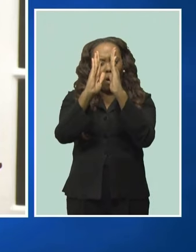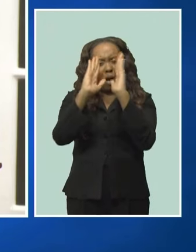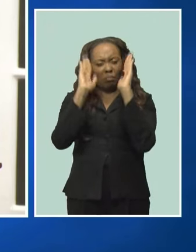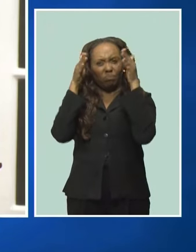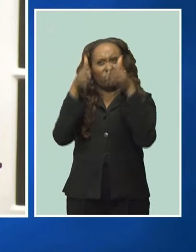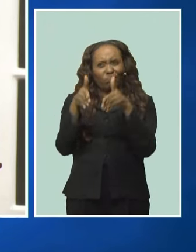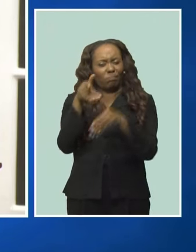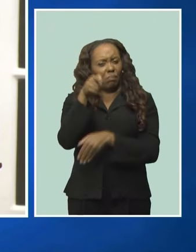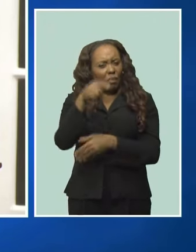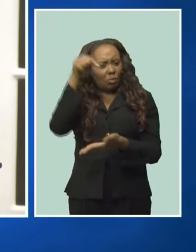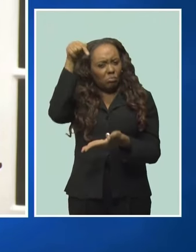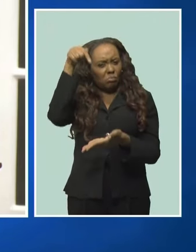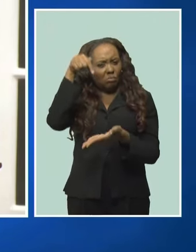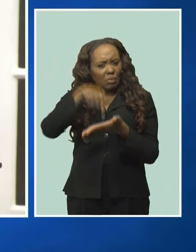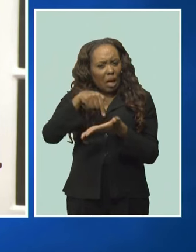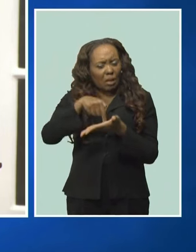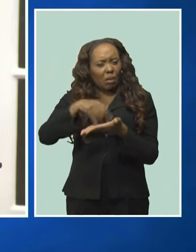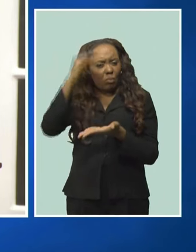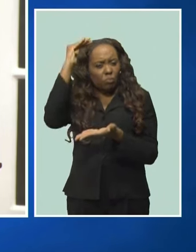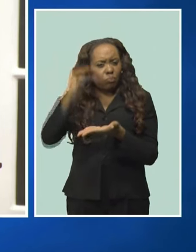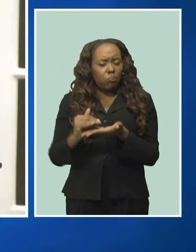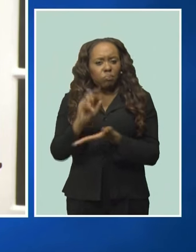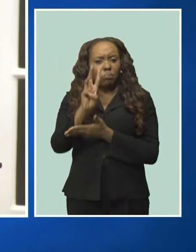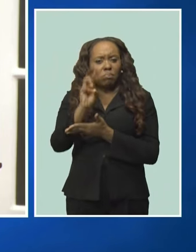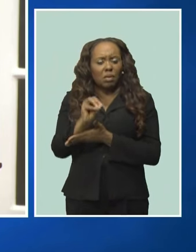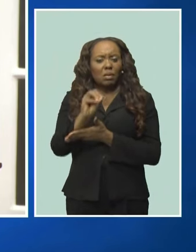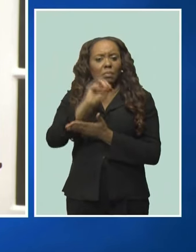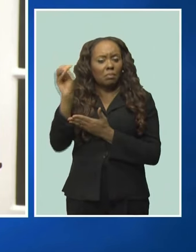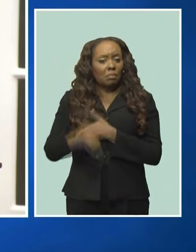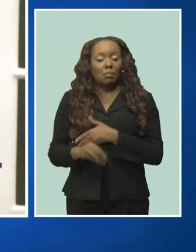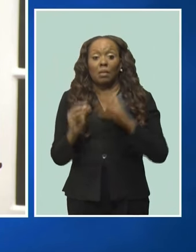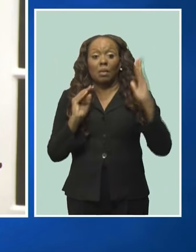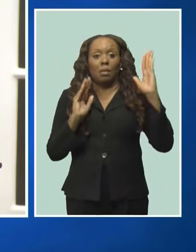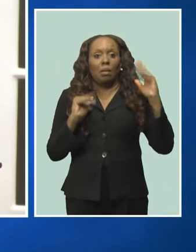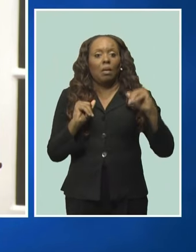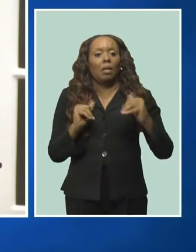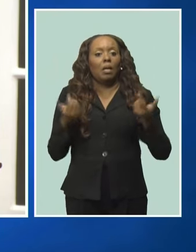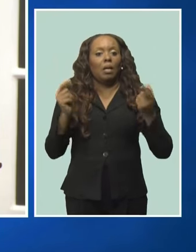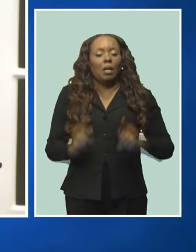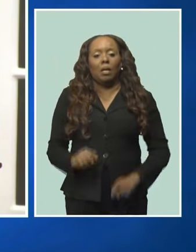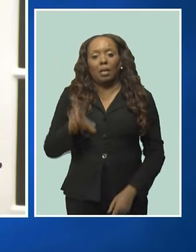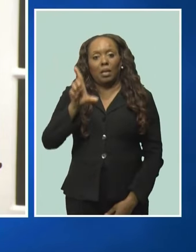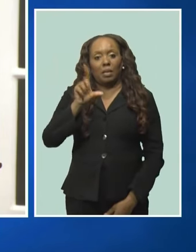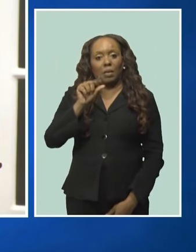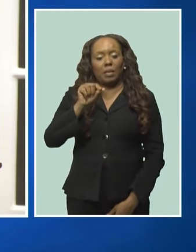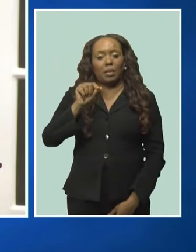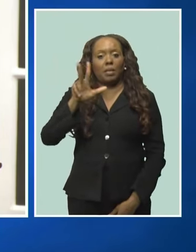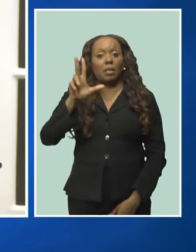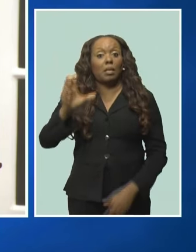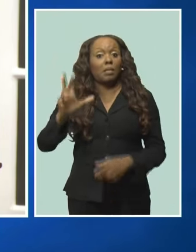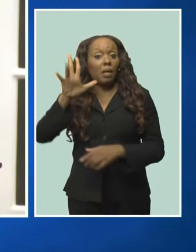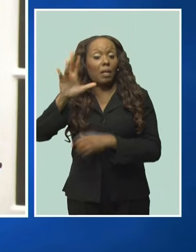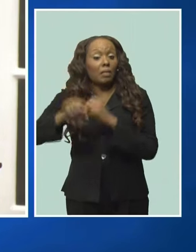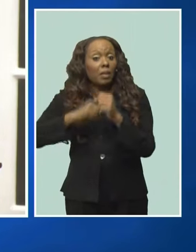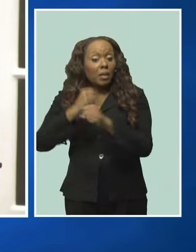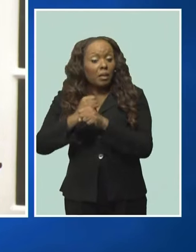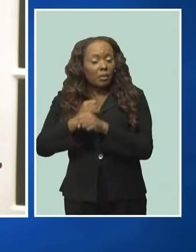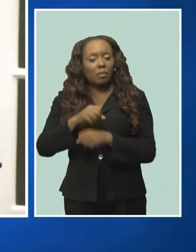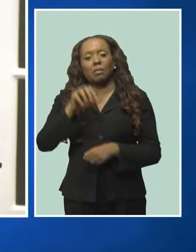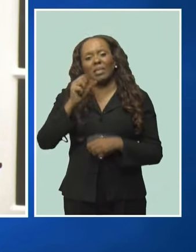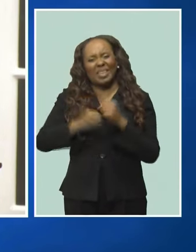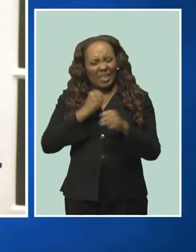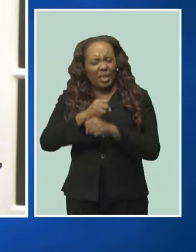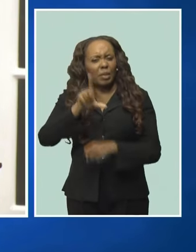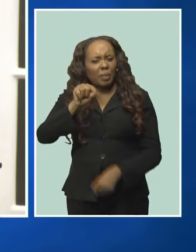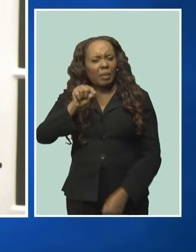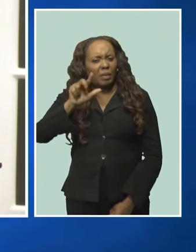reduce our debt down to 60%, and we hope to be able to do so by 2035, or if we negotiate with our